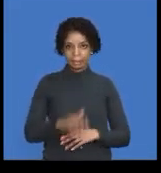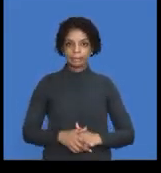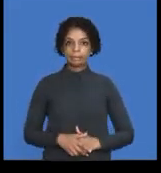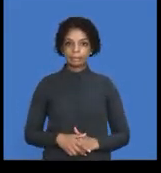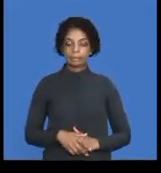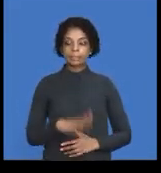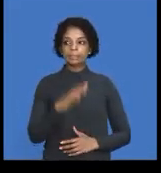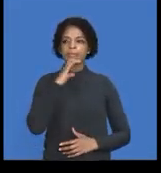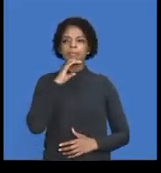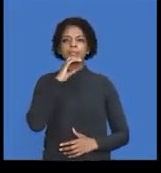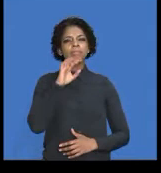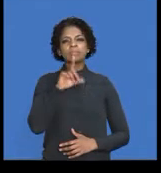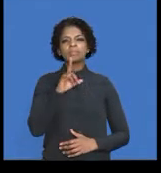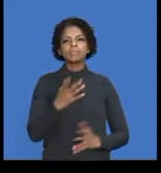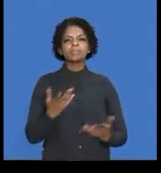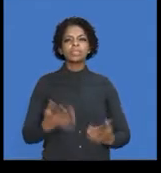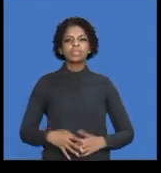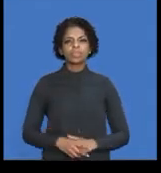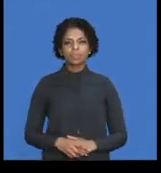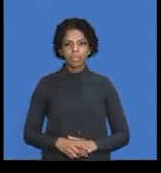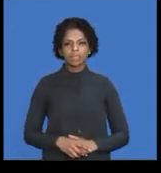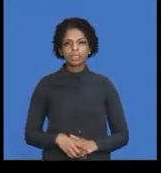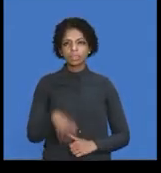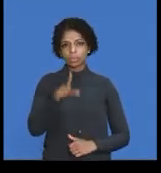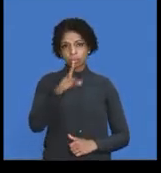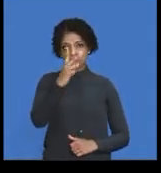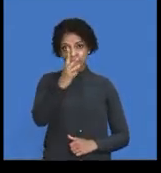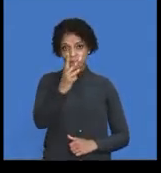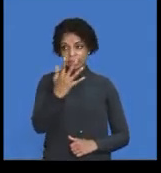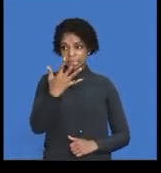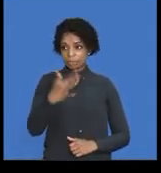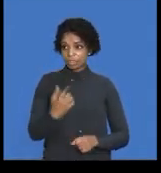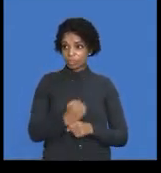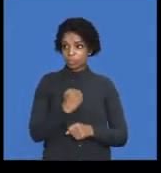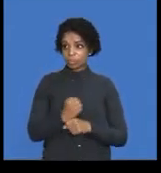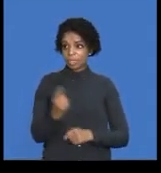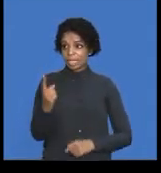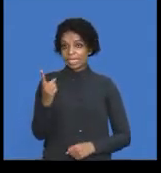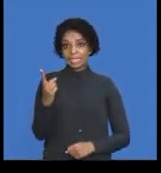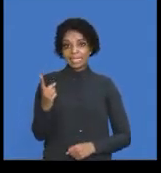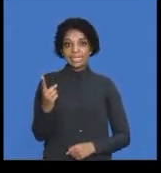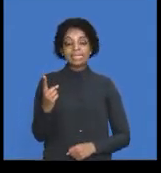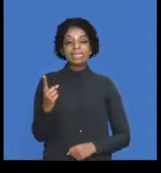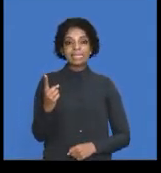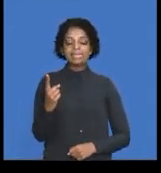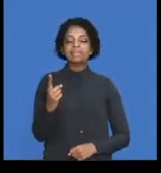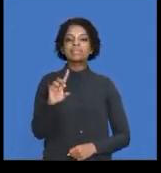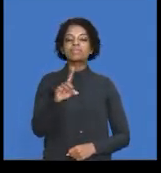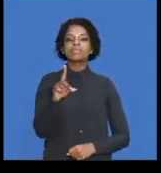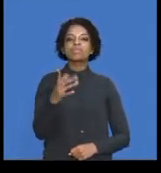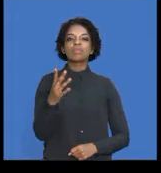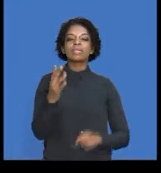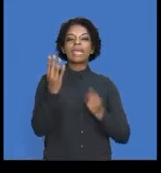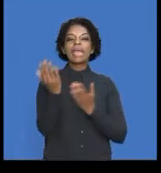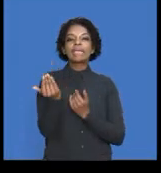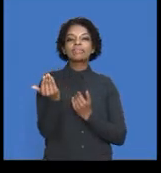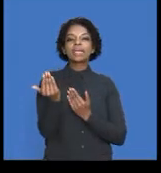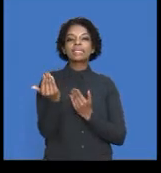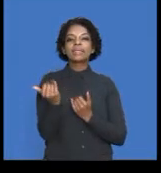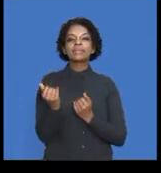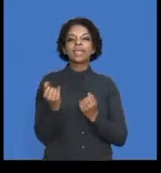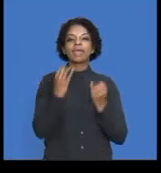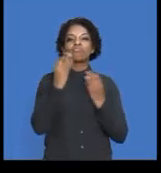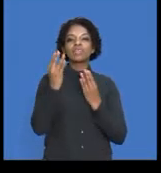cash budget, you can see you are working out this figure here. Your expected receipts from your